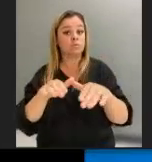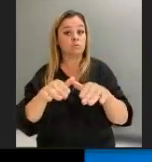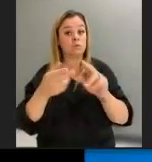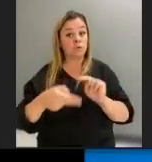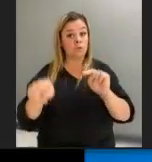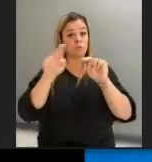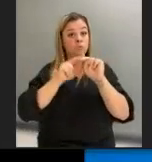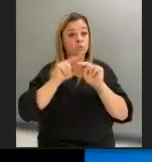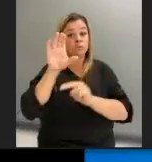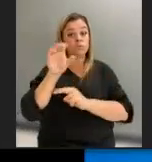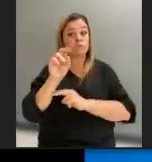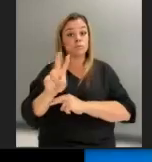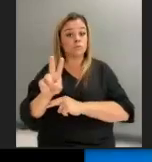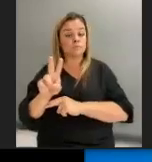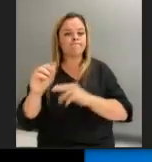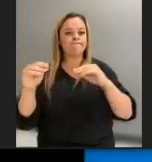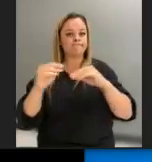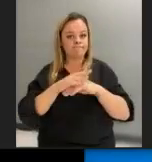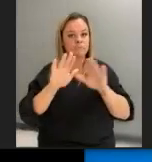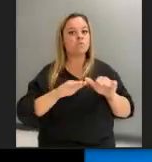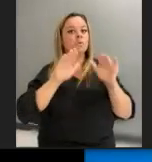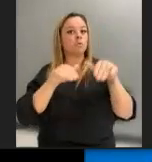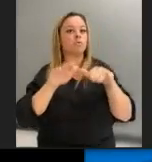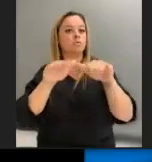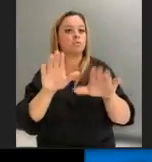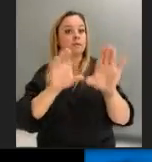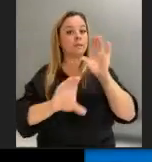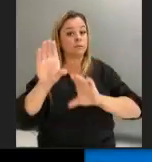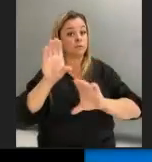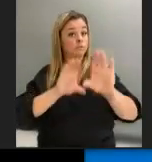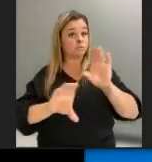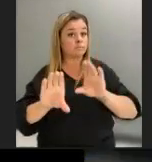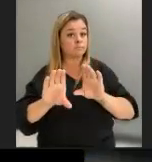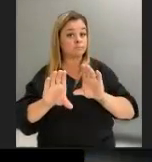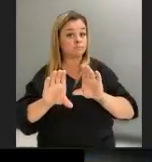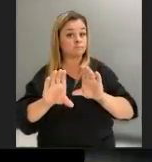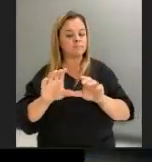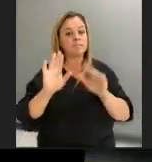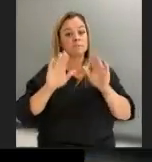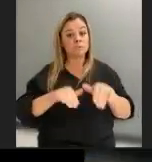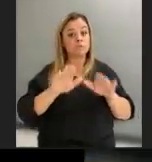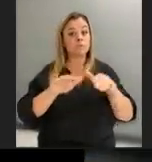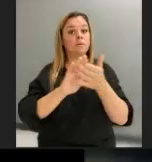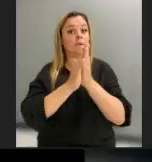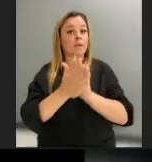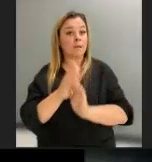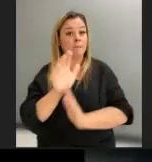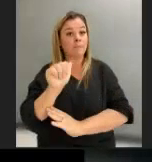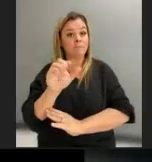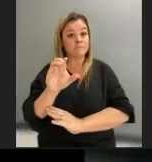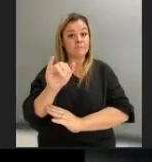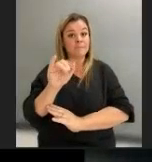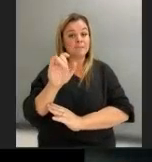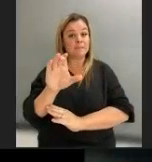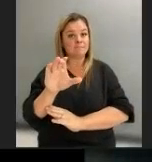impacts the ocean's chemistry. The seawater becomes acidic, which threatens marine life.